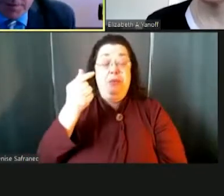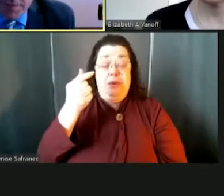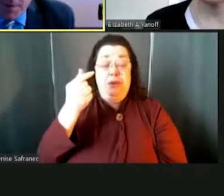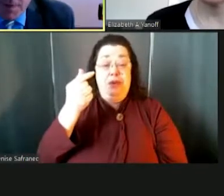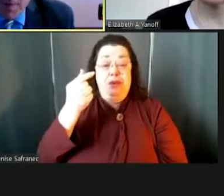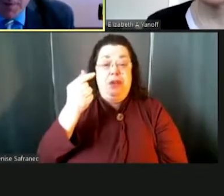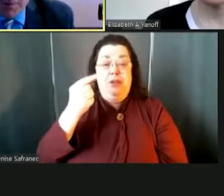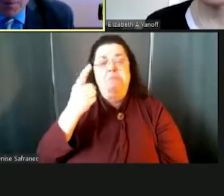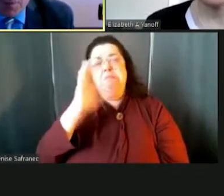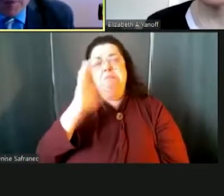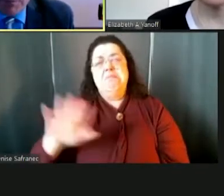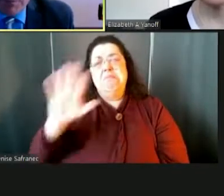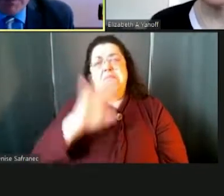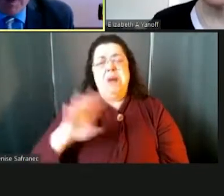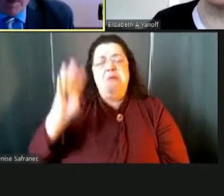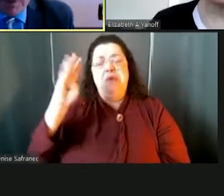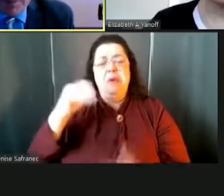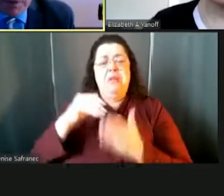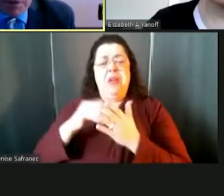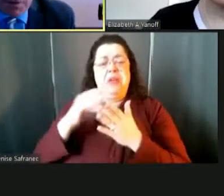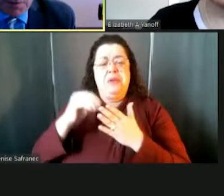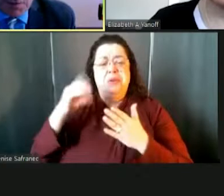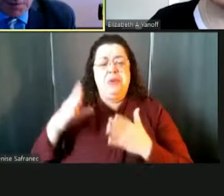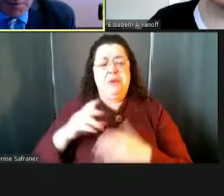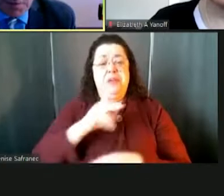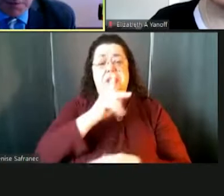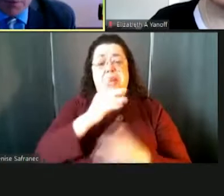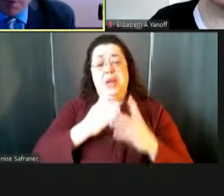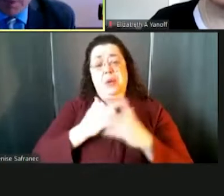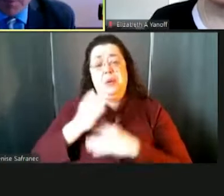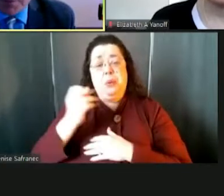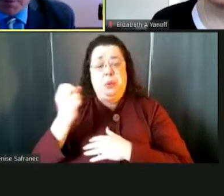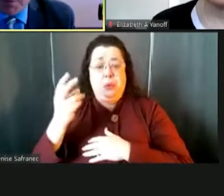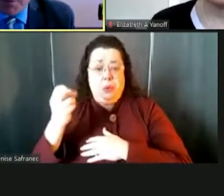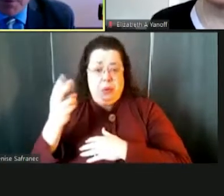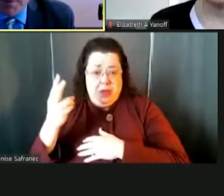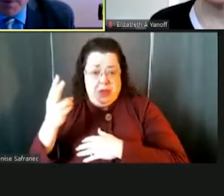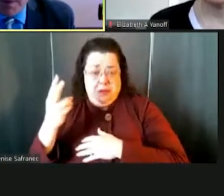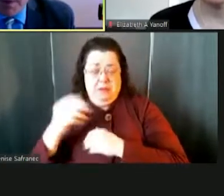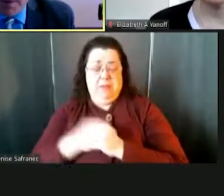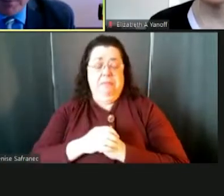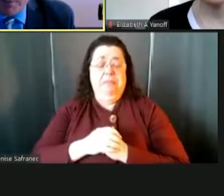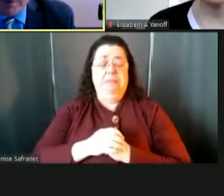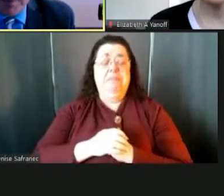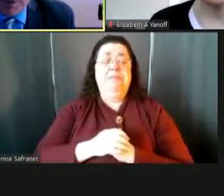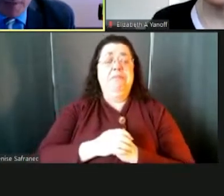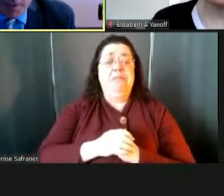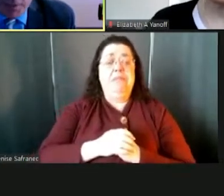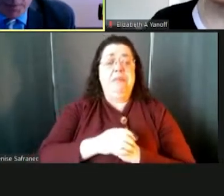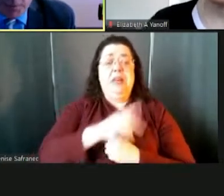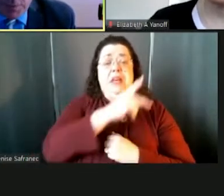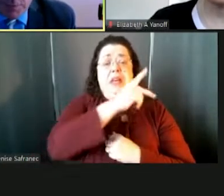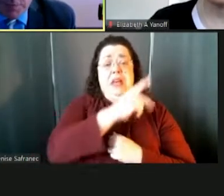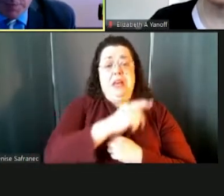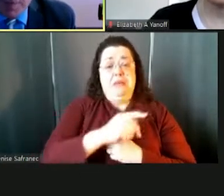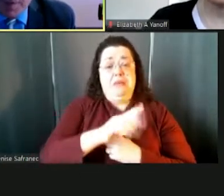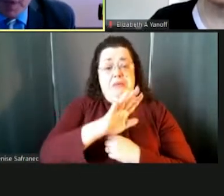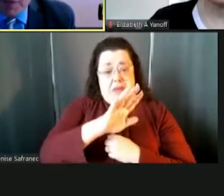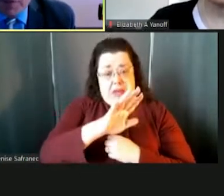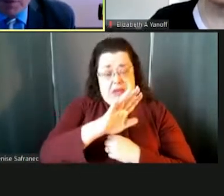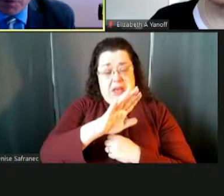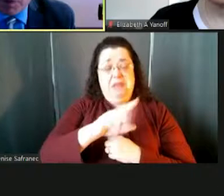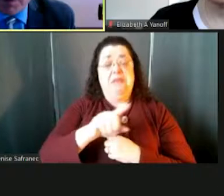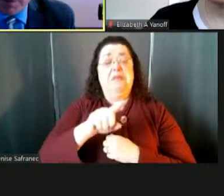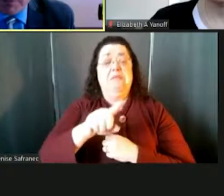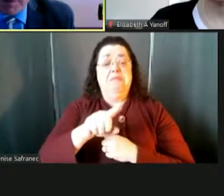students, K through 12. We have five elementary schools, a six through eight middle school. And we have Columbia High School, which serves